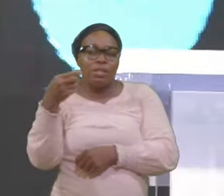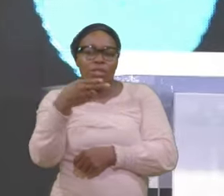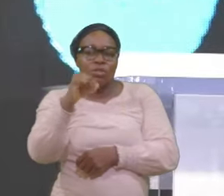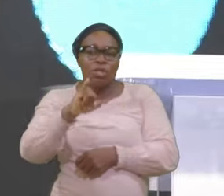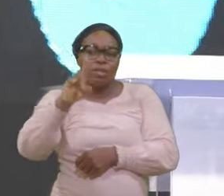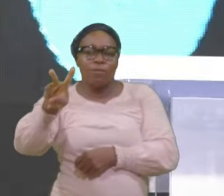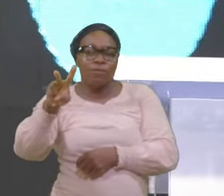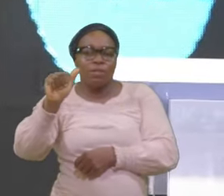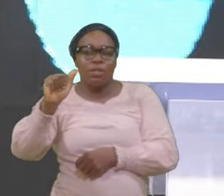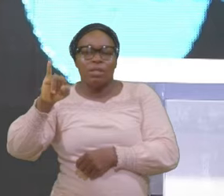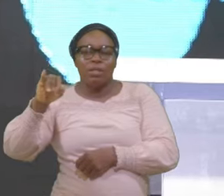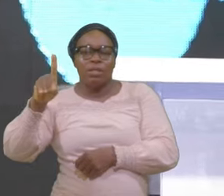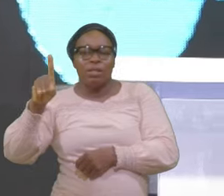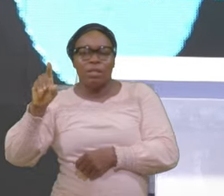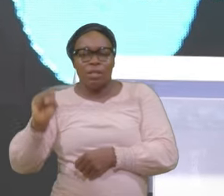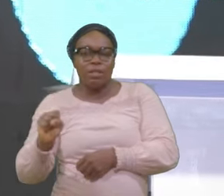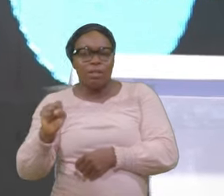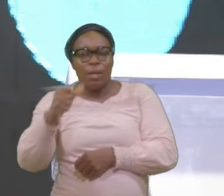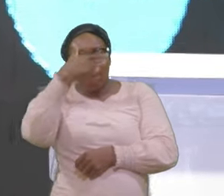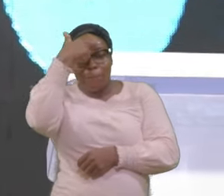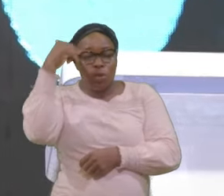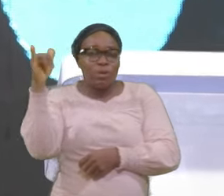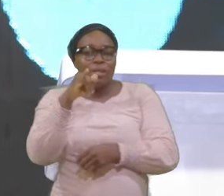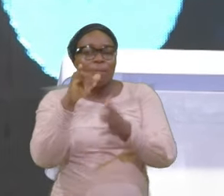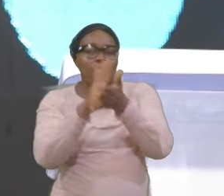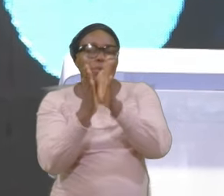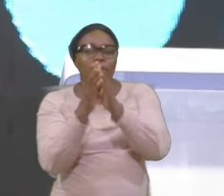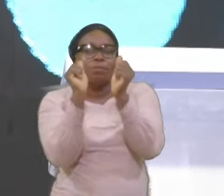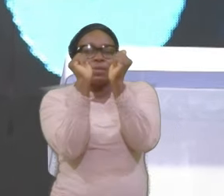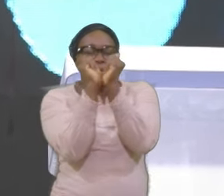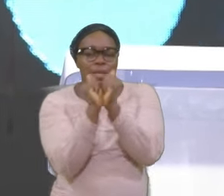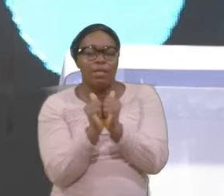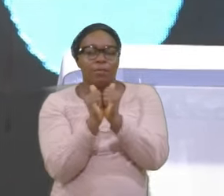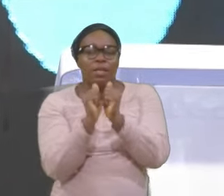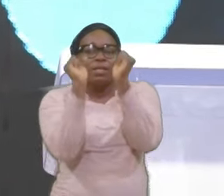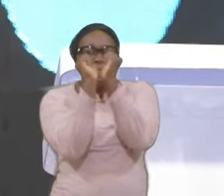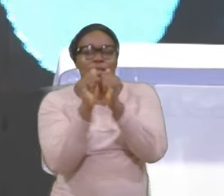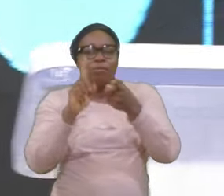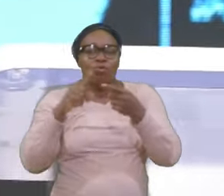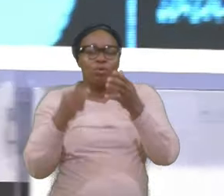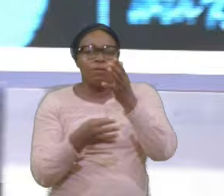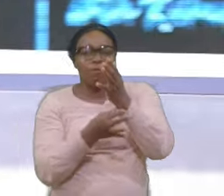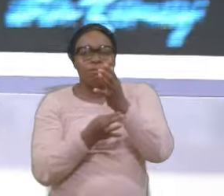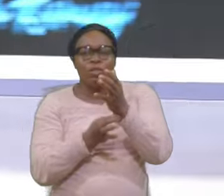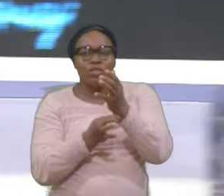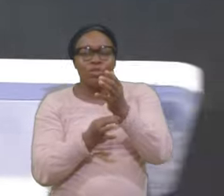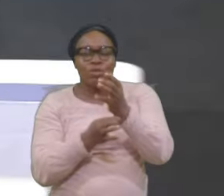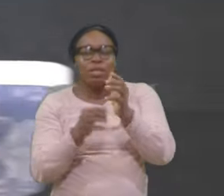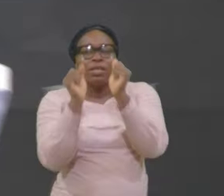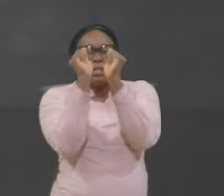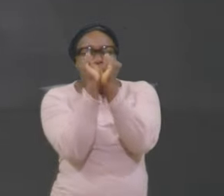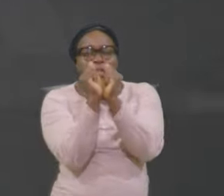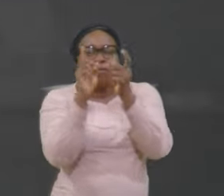It's because They became Slaves Slaves To the Flesh And slaves To